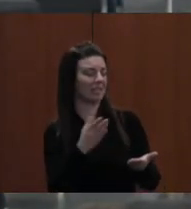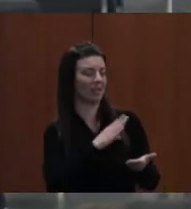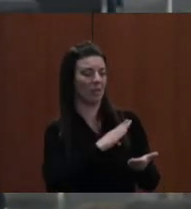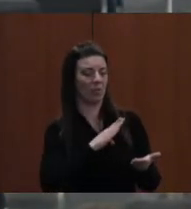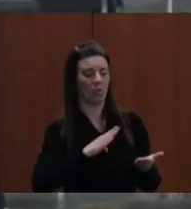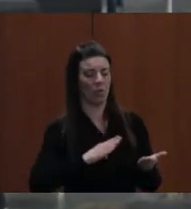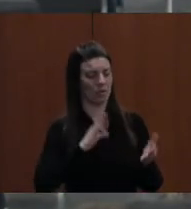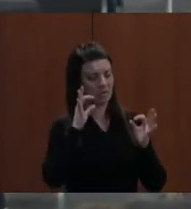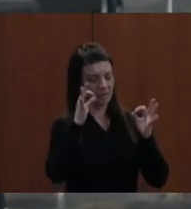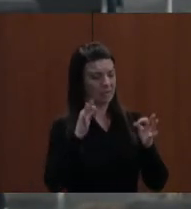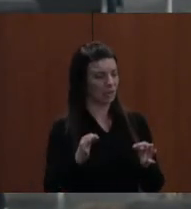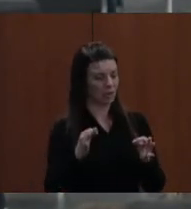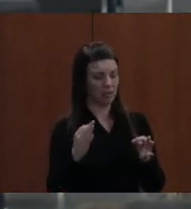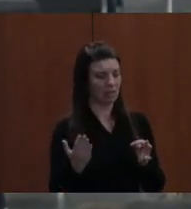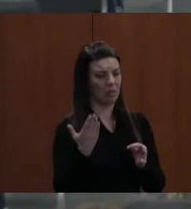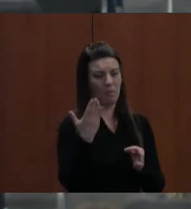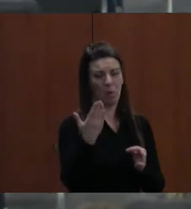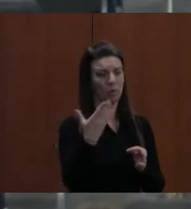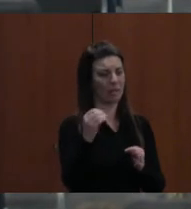You will certainly abide by your wishes.